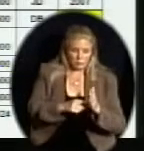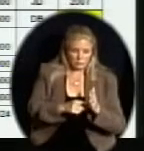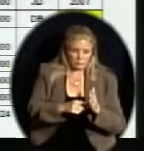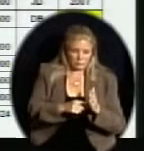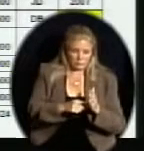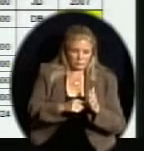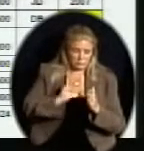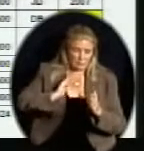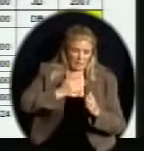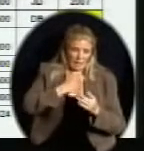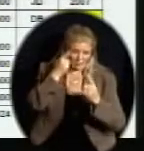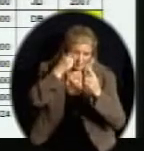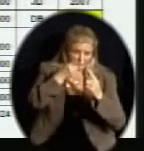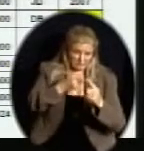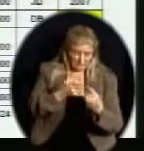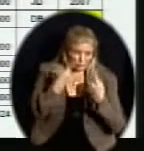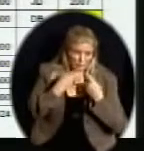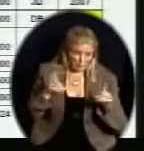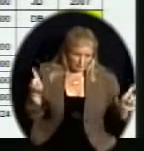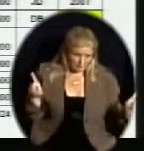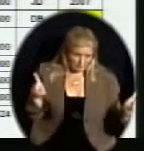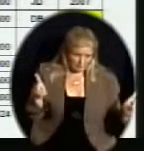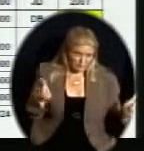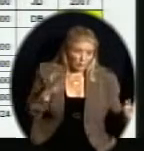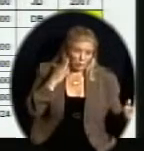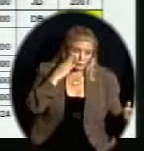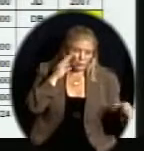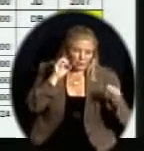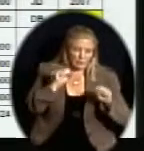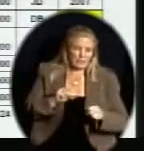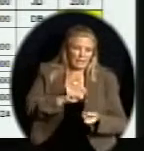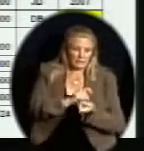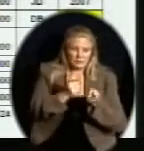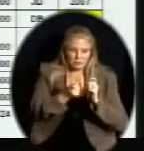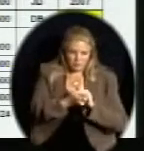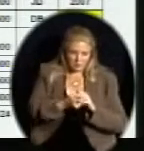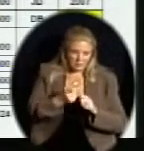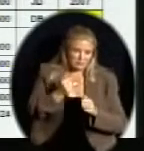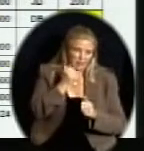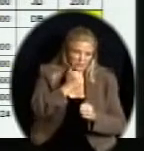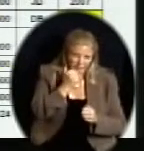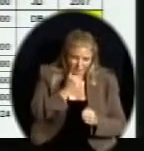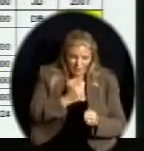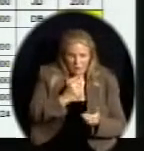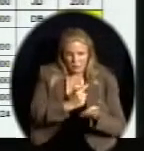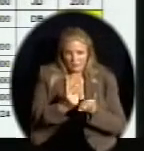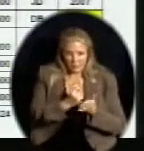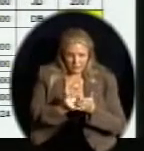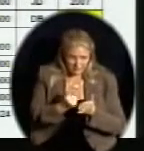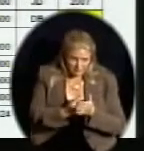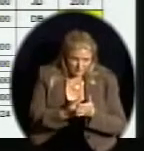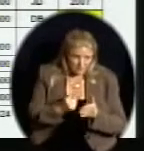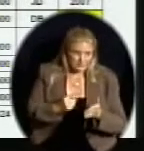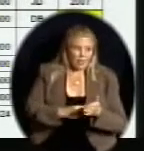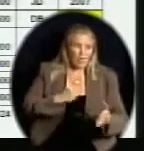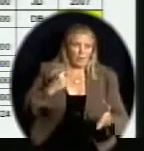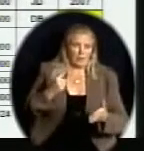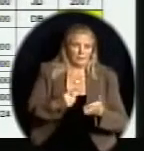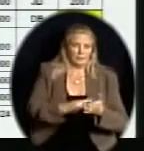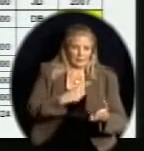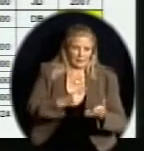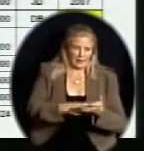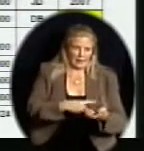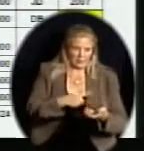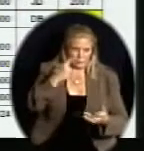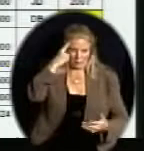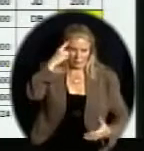changes sometimes on a daily basis, most of time on a weekly basis. Sometimes we get a little aggressive and think we can do a lot of things.